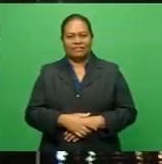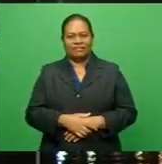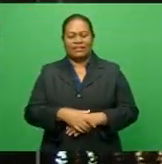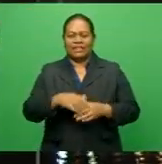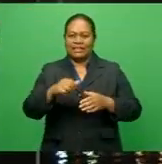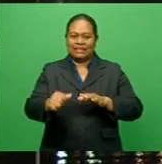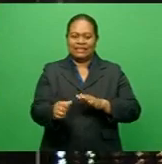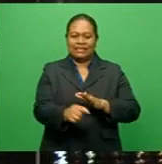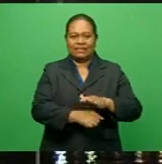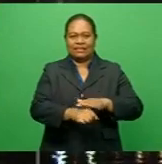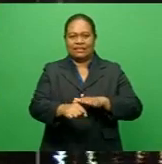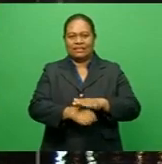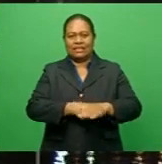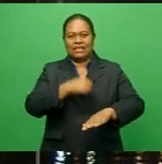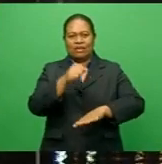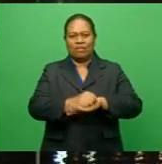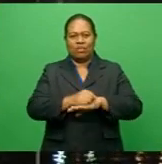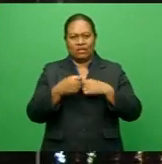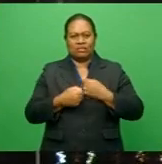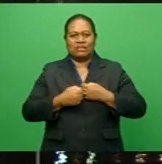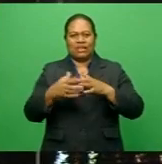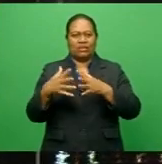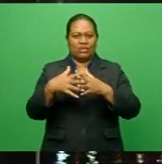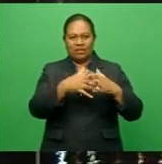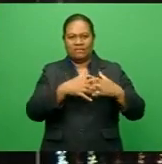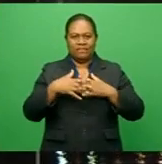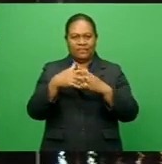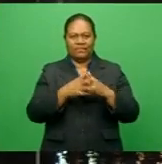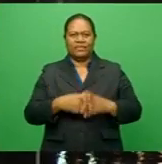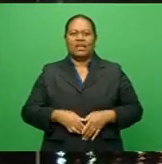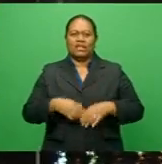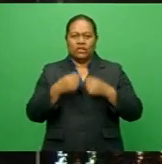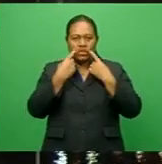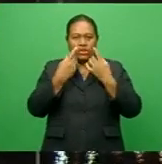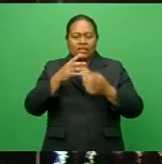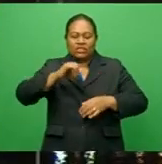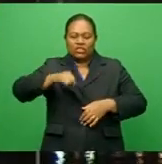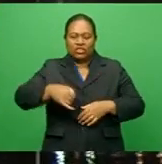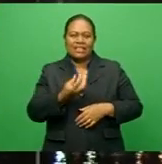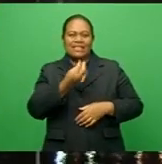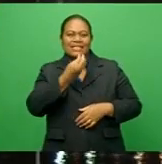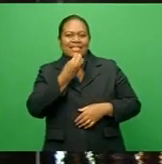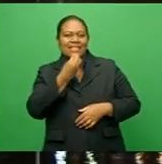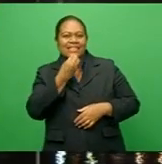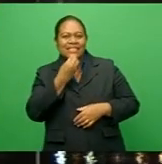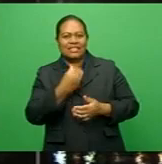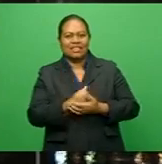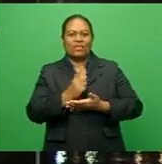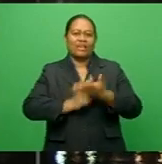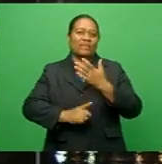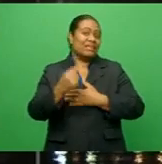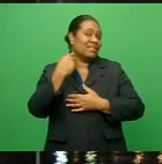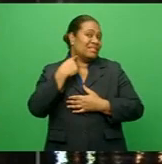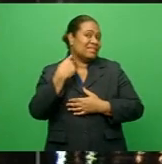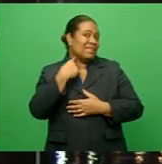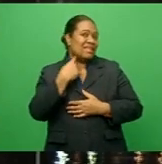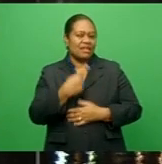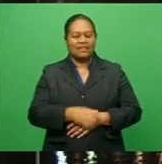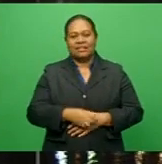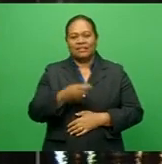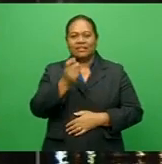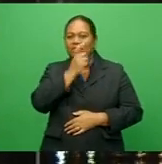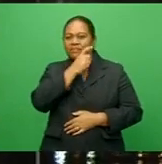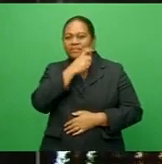Singapore has given the U.S. startup company Just Eat the Green Light to sell its lab-grown chicken meat. The firm says it's the world's